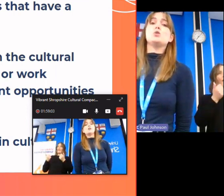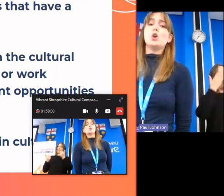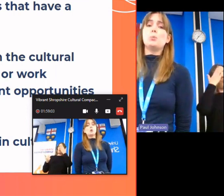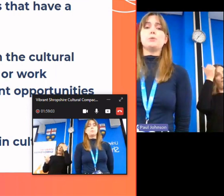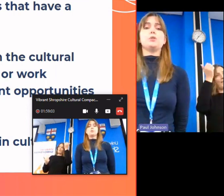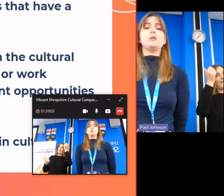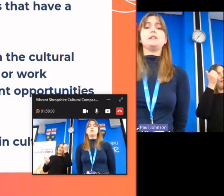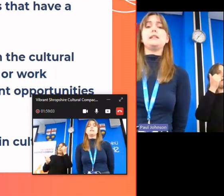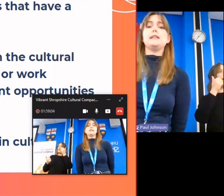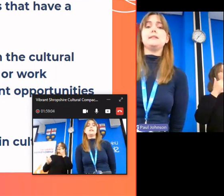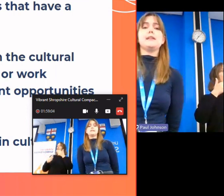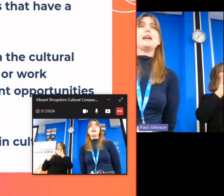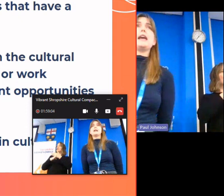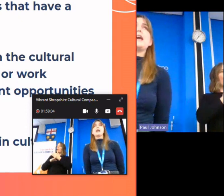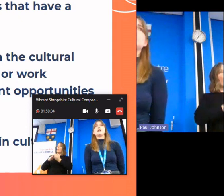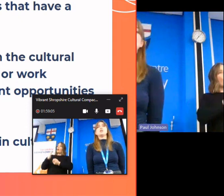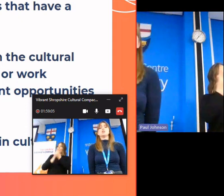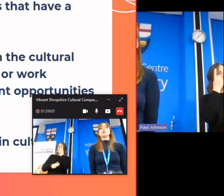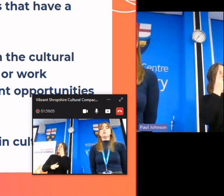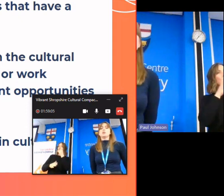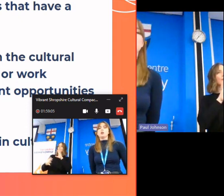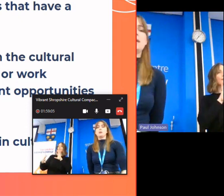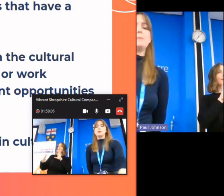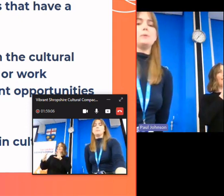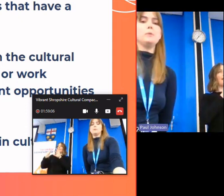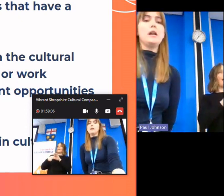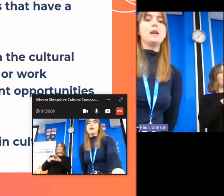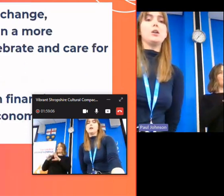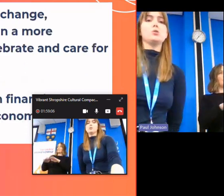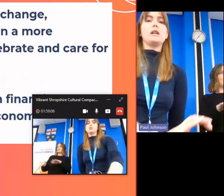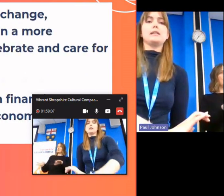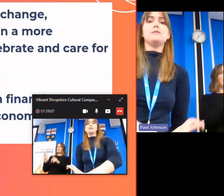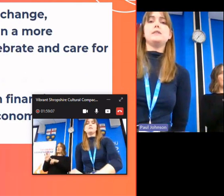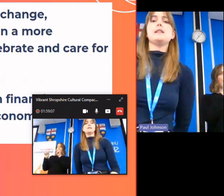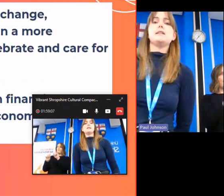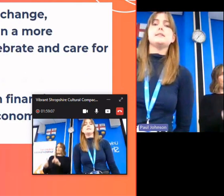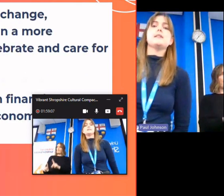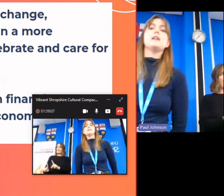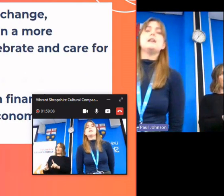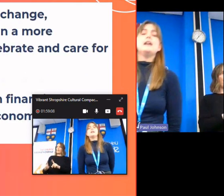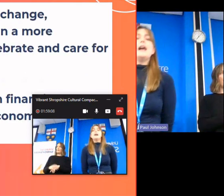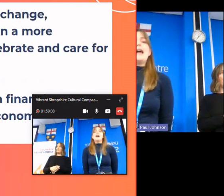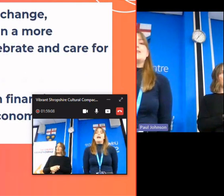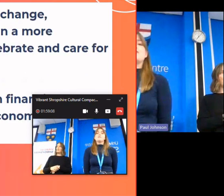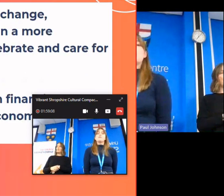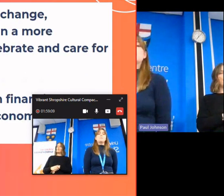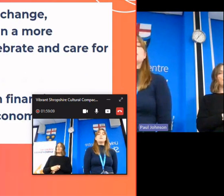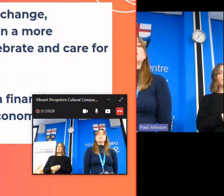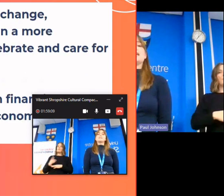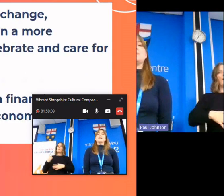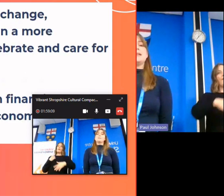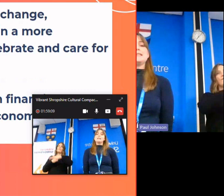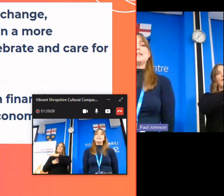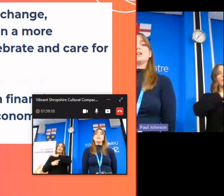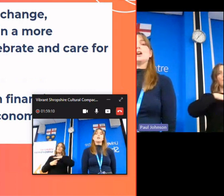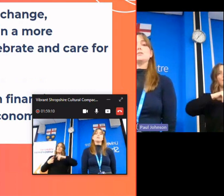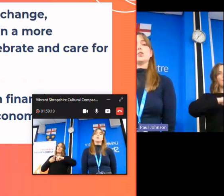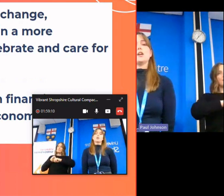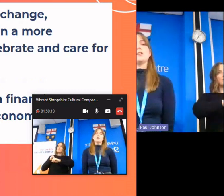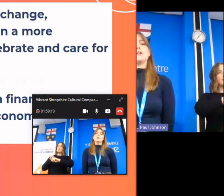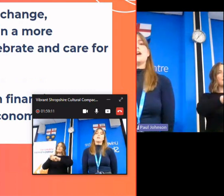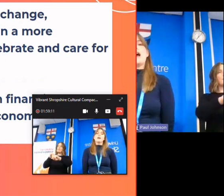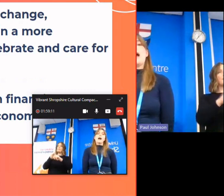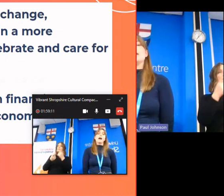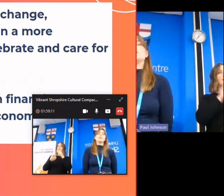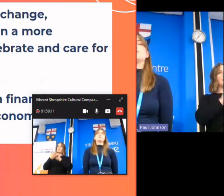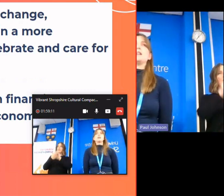-being job opportunities engaging children and young people in cultural activities environmental sustainability and